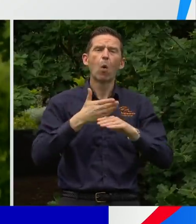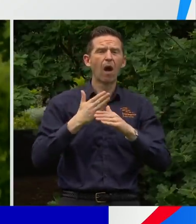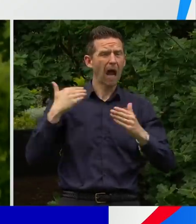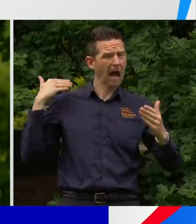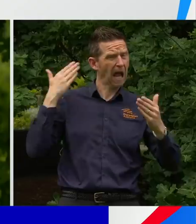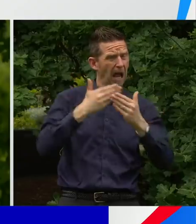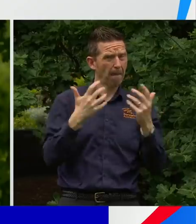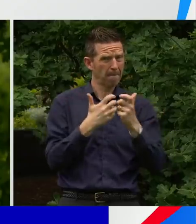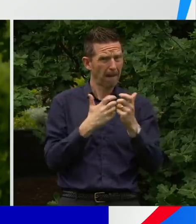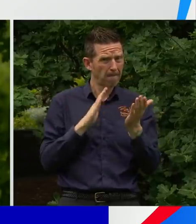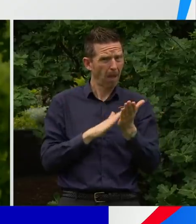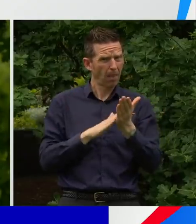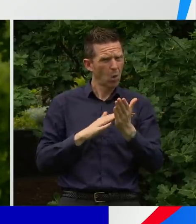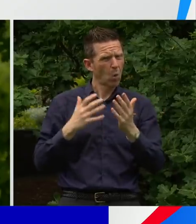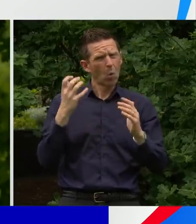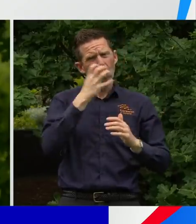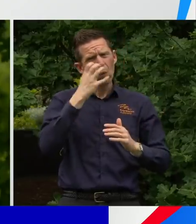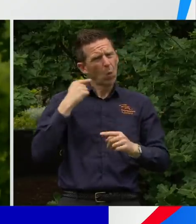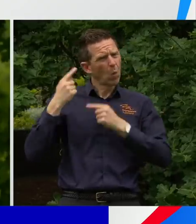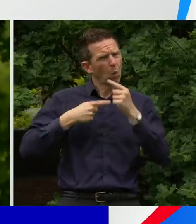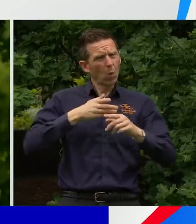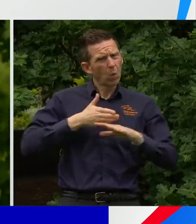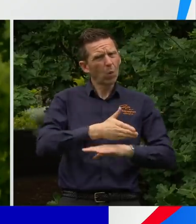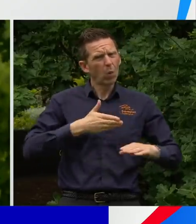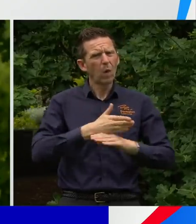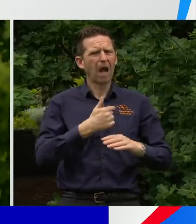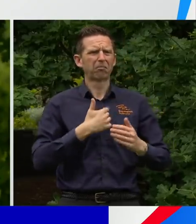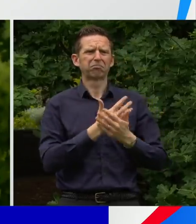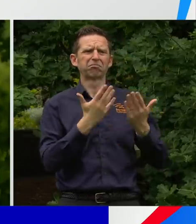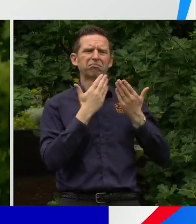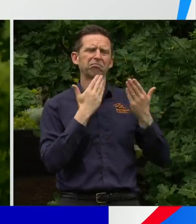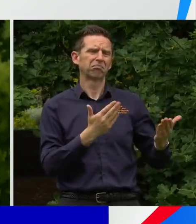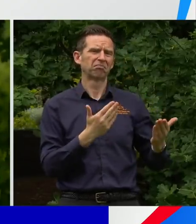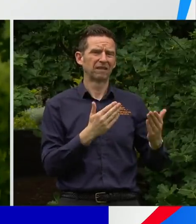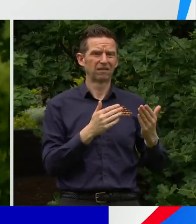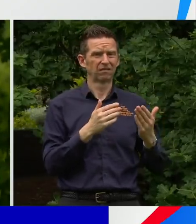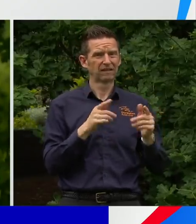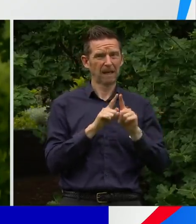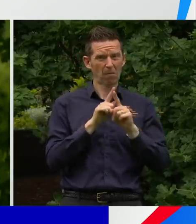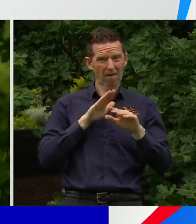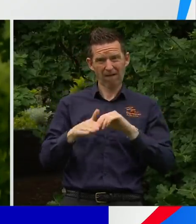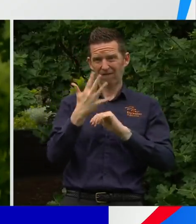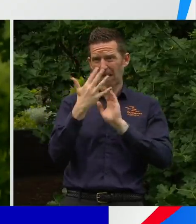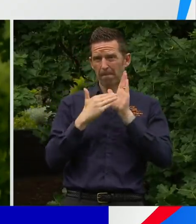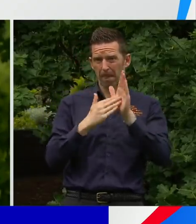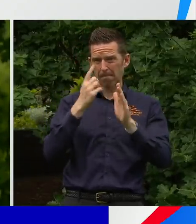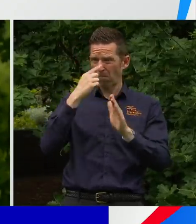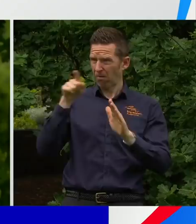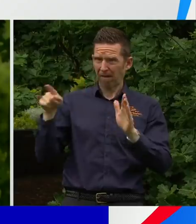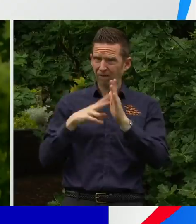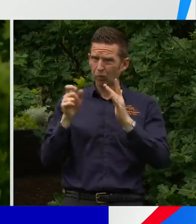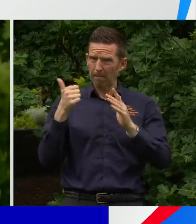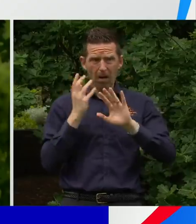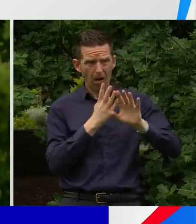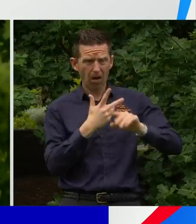They've done an outstanding job. They can be proud just as the more than 5 million Victorians who've gone and got at least one dose can be proud. And I just